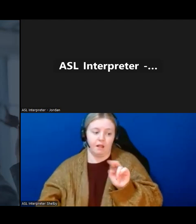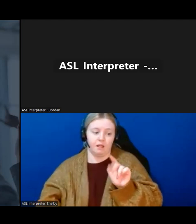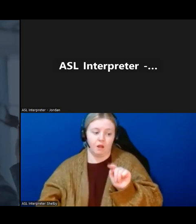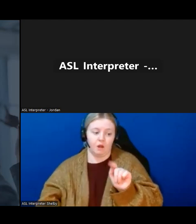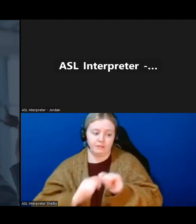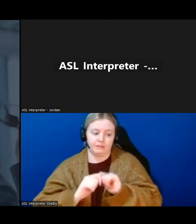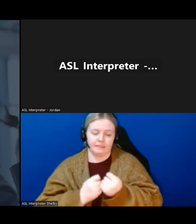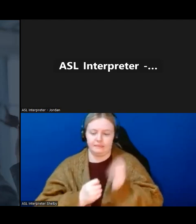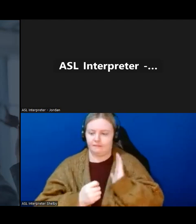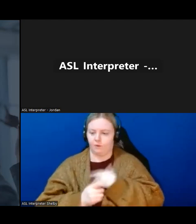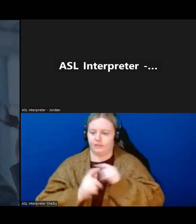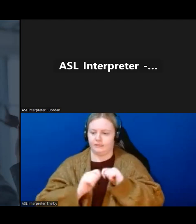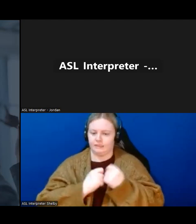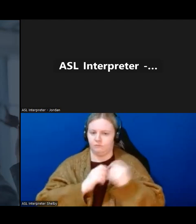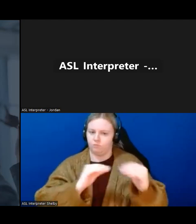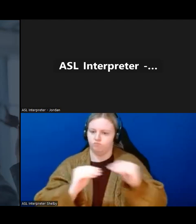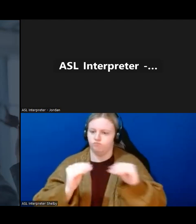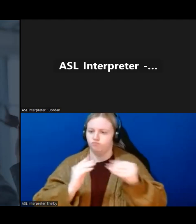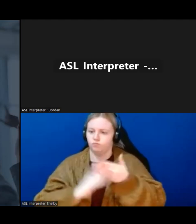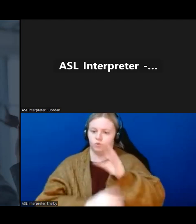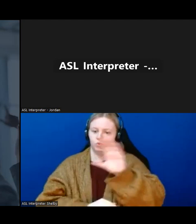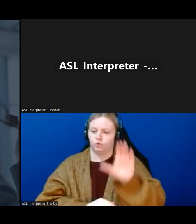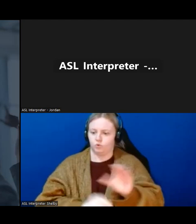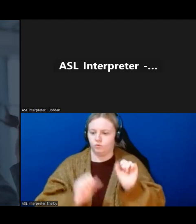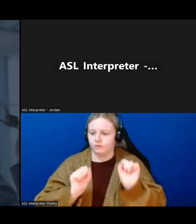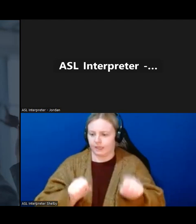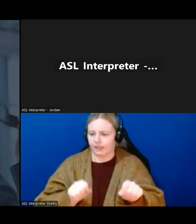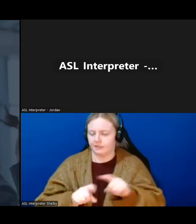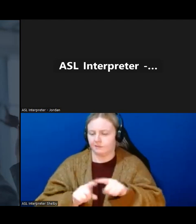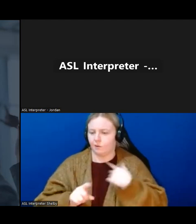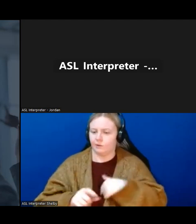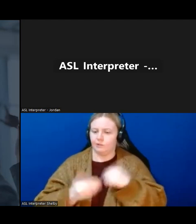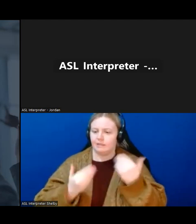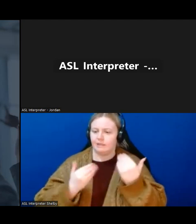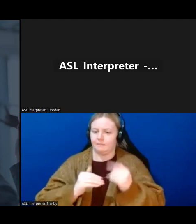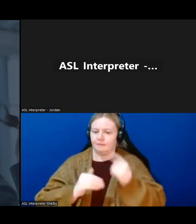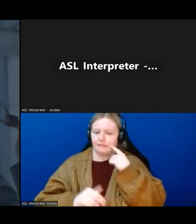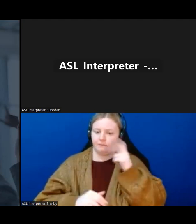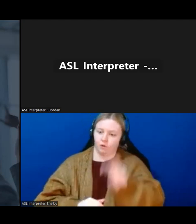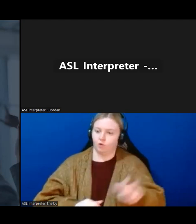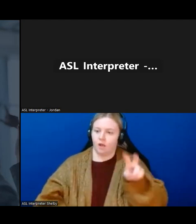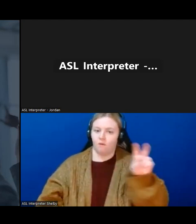teach you that way. It's just we are sort of limited on physical locations, unfortunately.